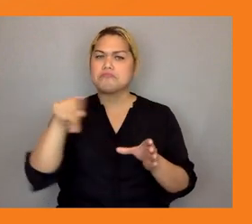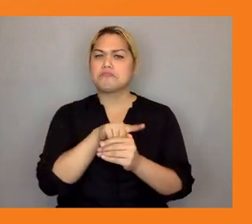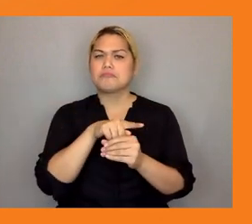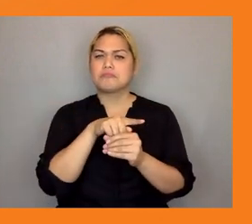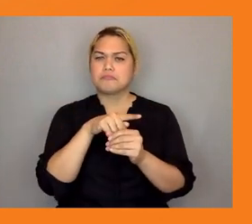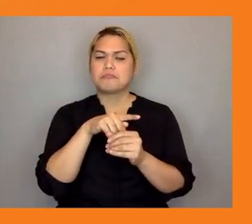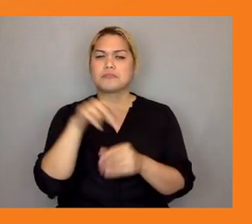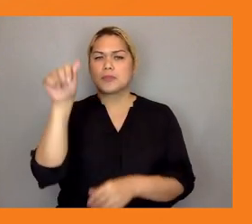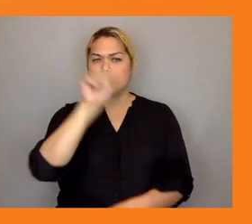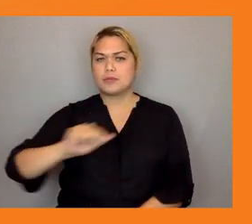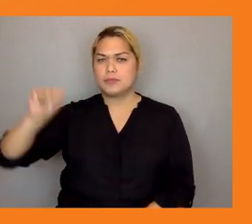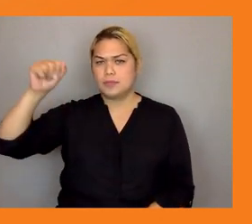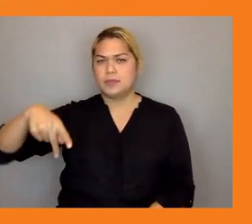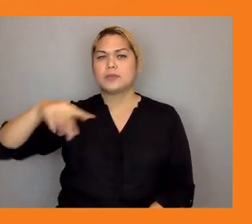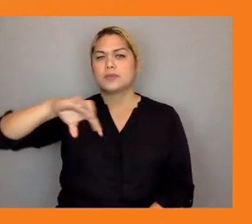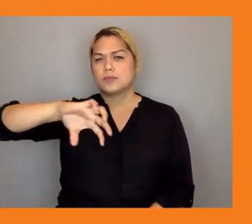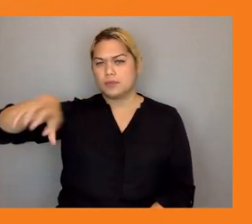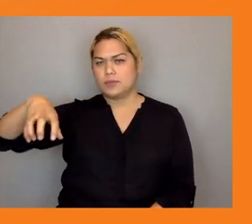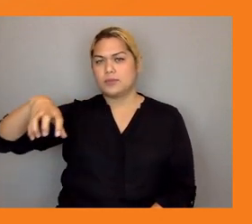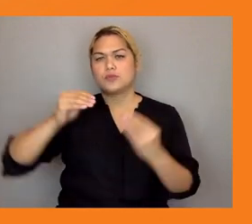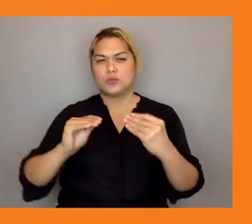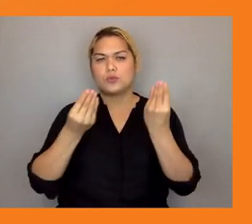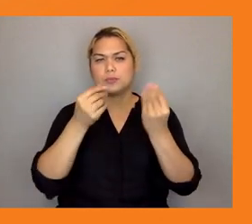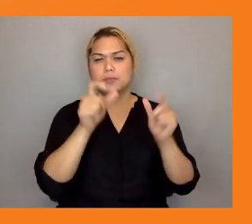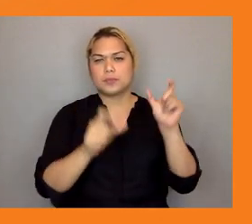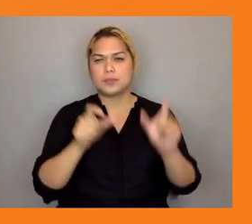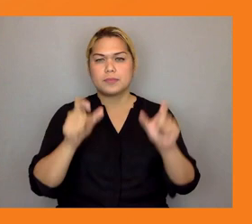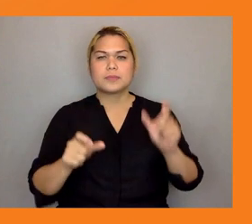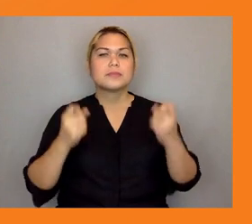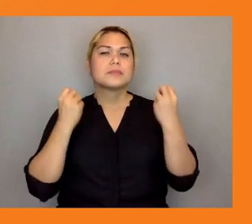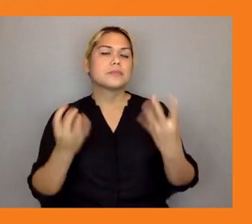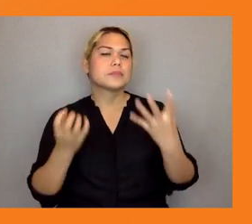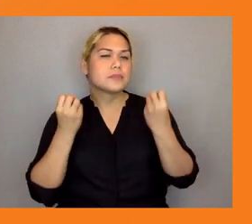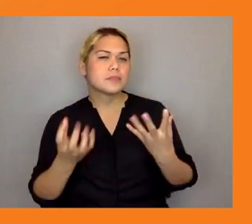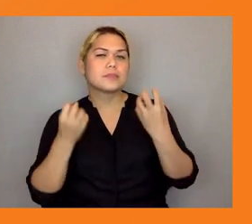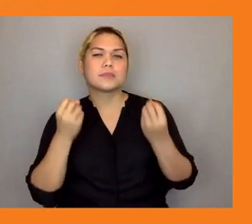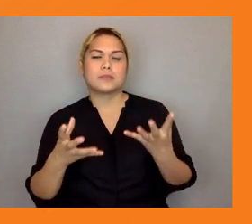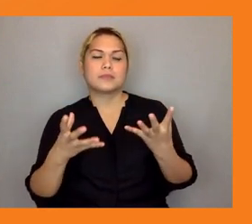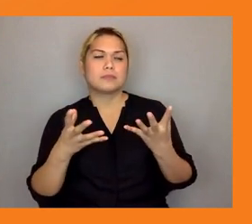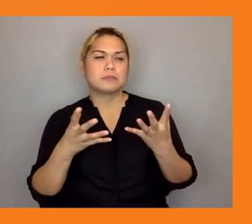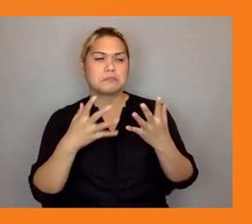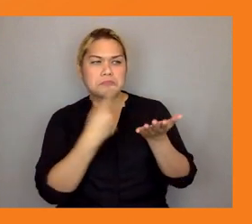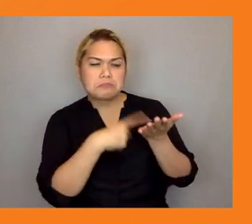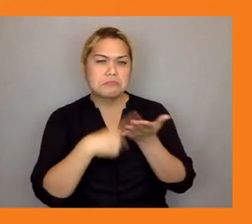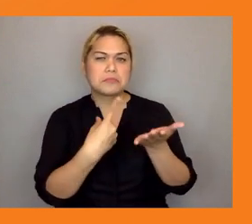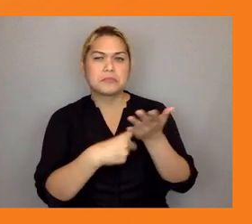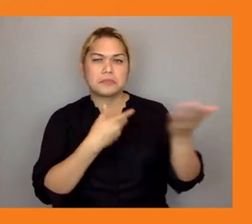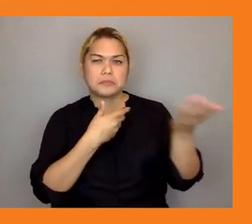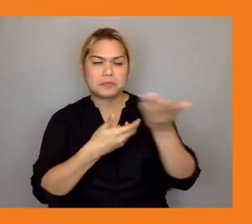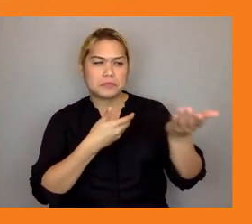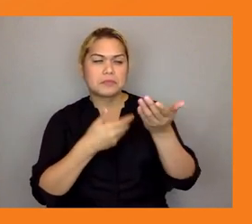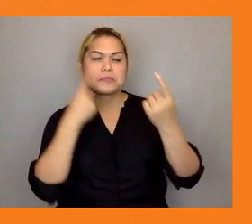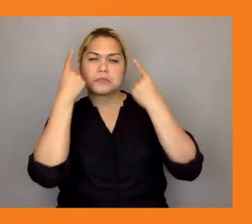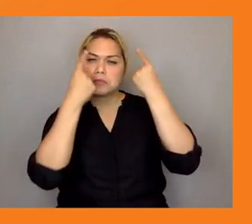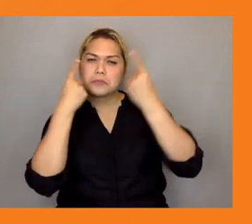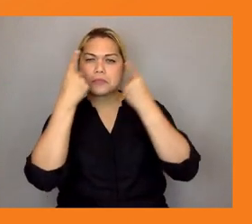people are passionate about environmental issues and their work and it's essential to enhance the participation in decision making